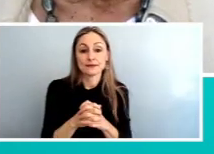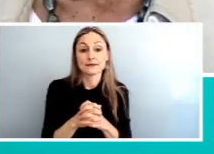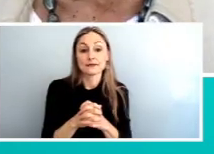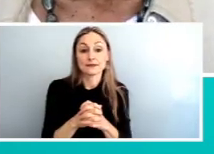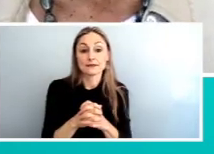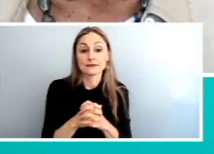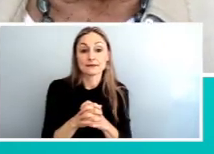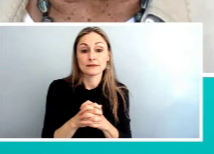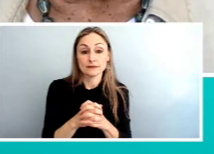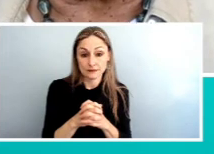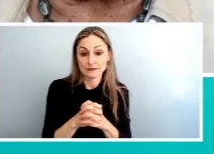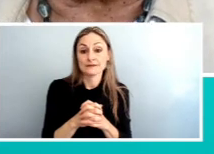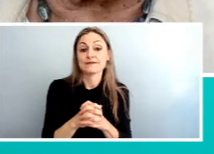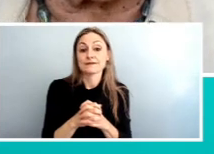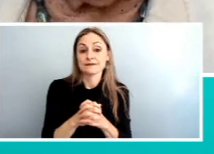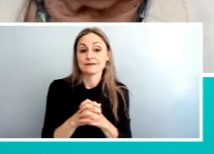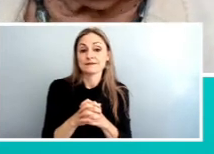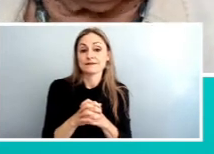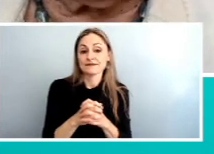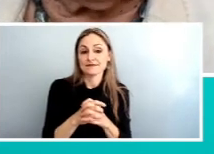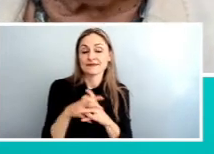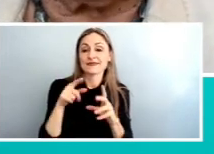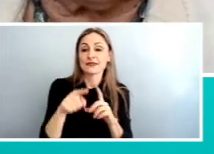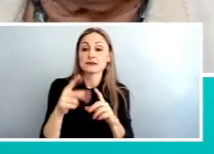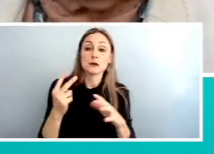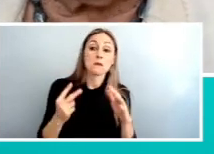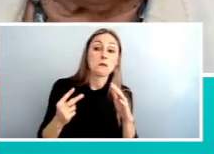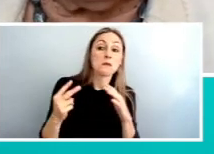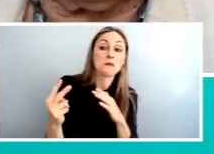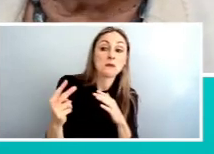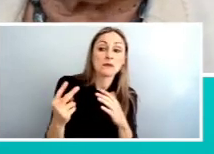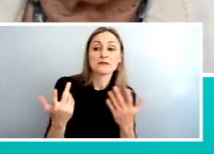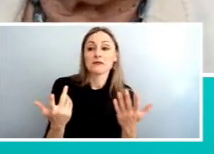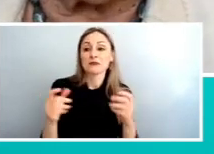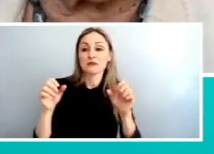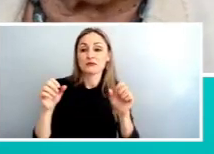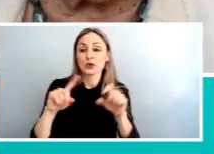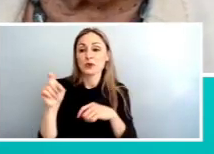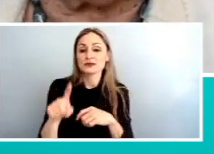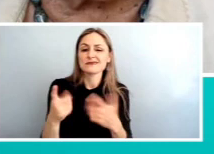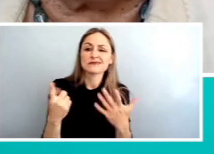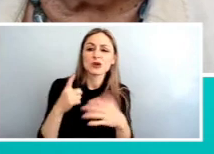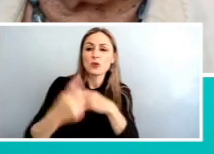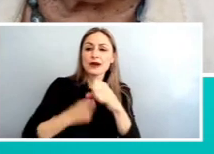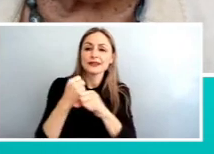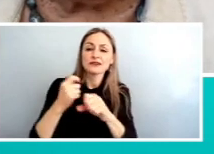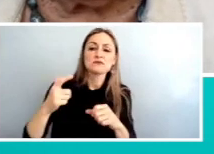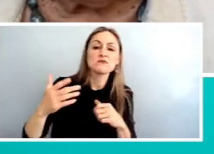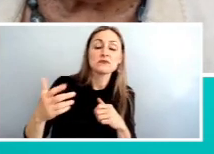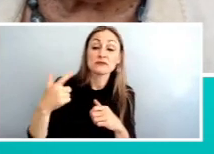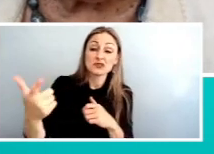This is a prospective question. One year from now, how often do you see yourself riding